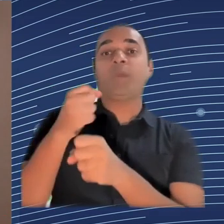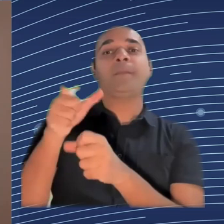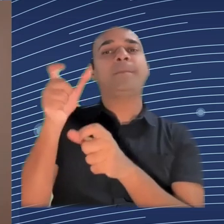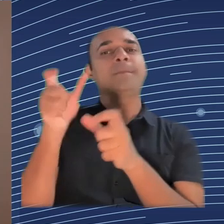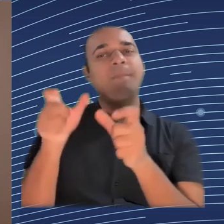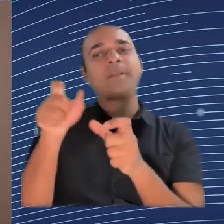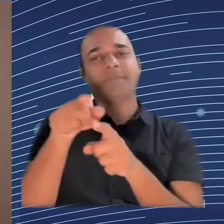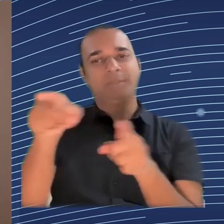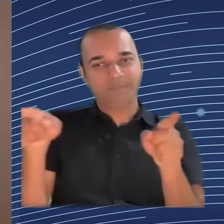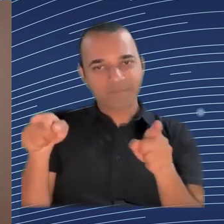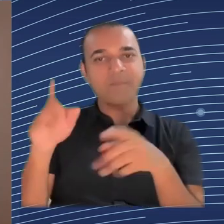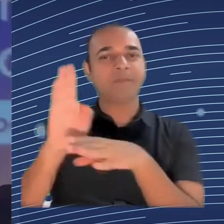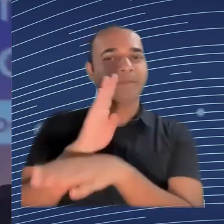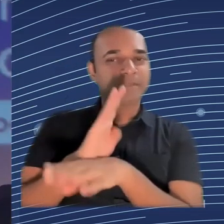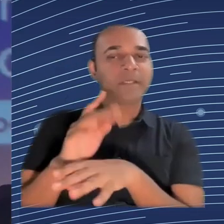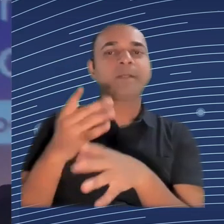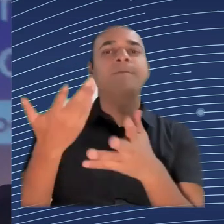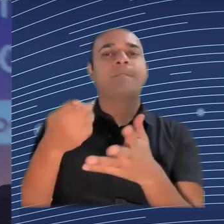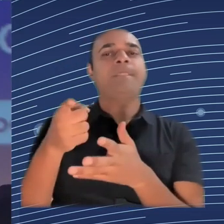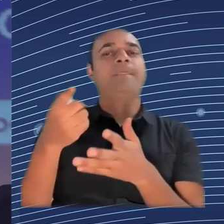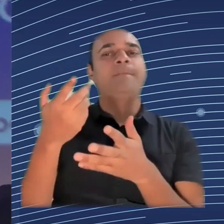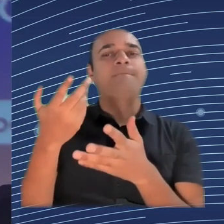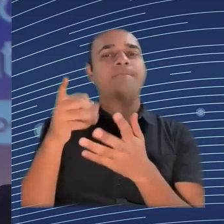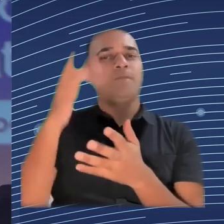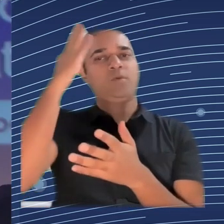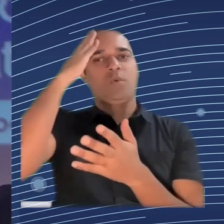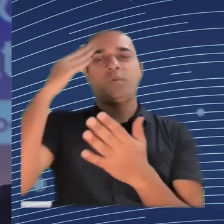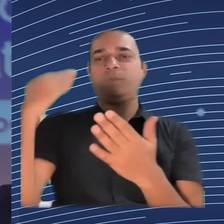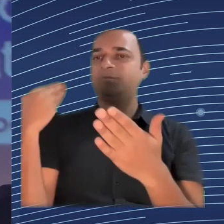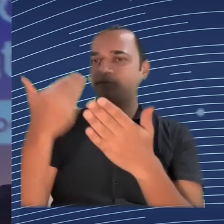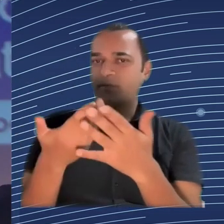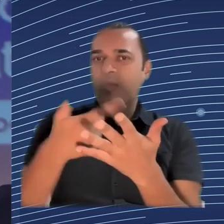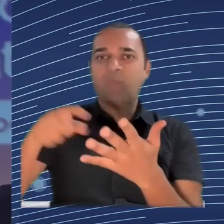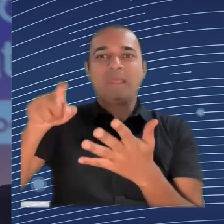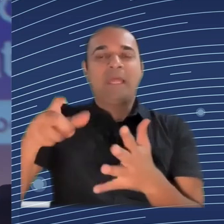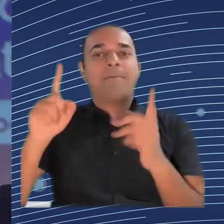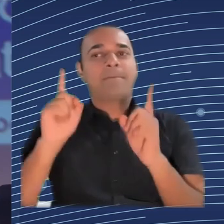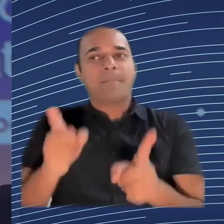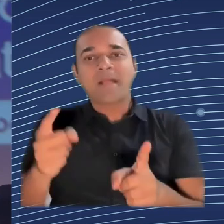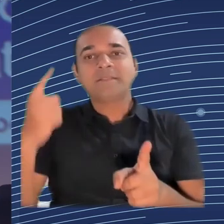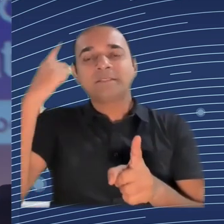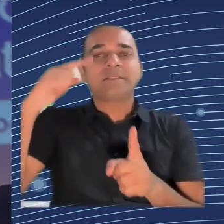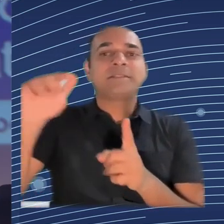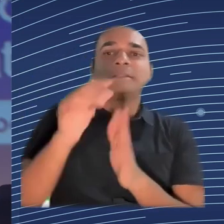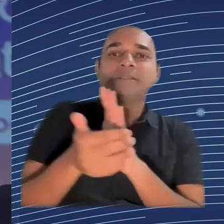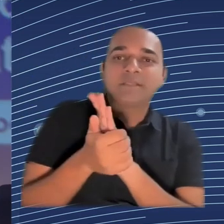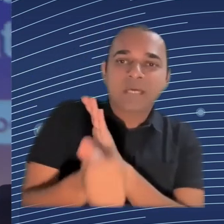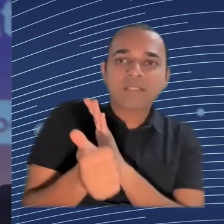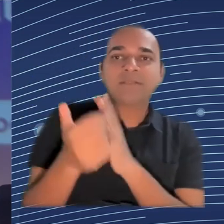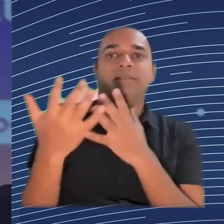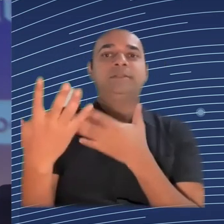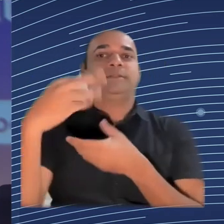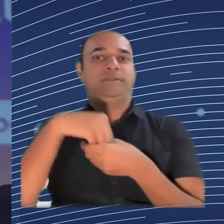of the unions, of course. But all I'm trying to say is that this issue, this need for